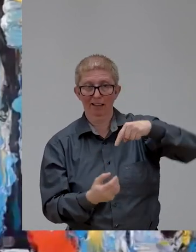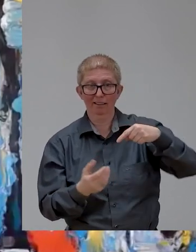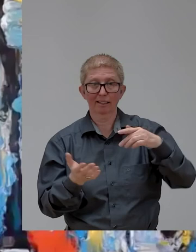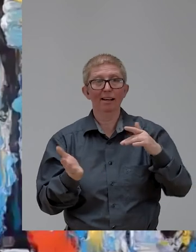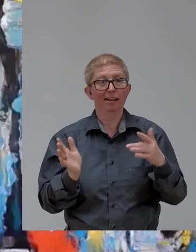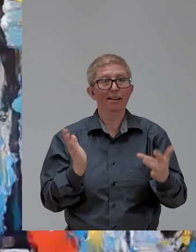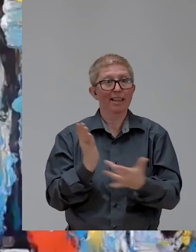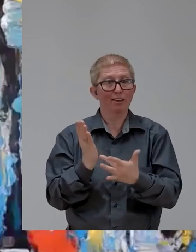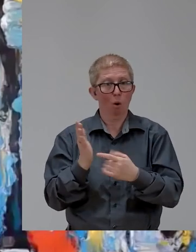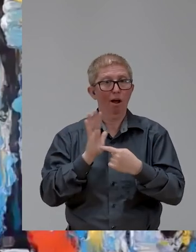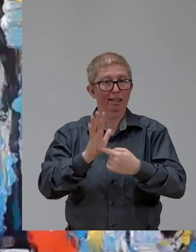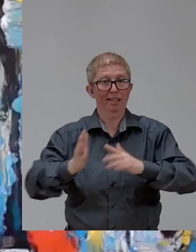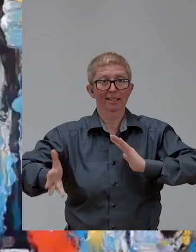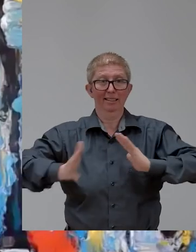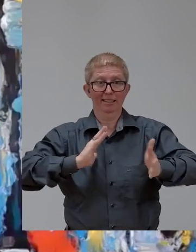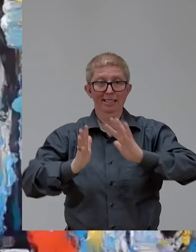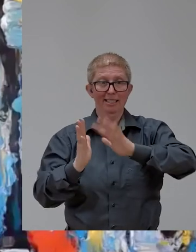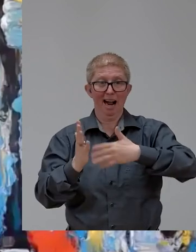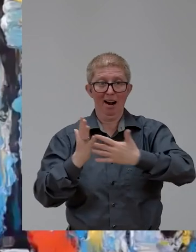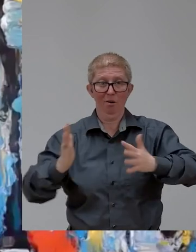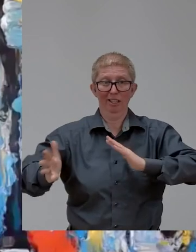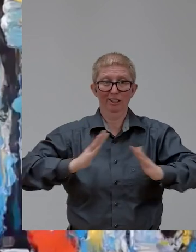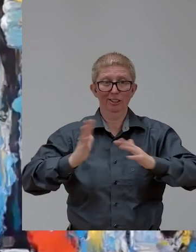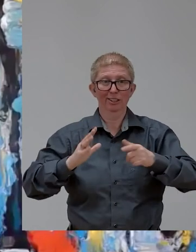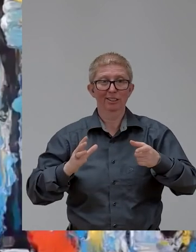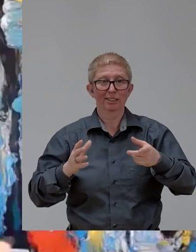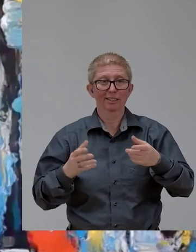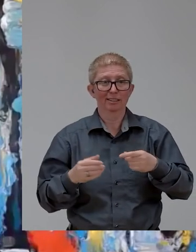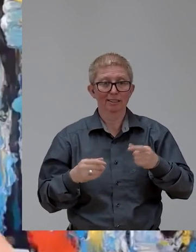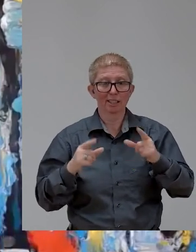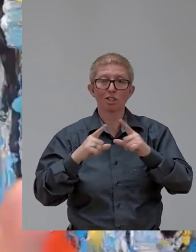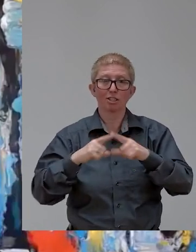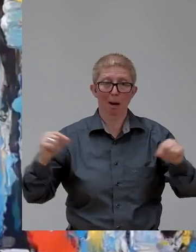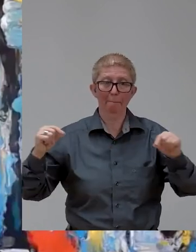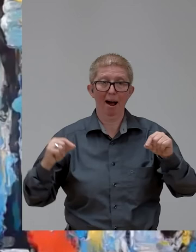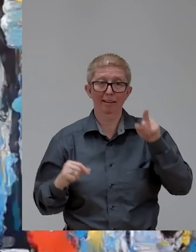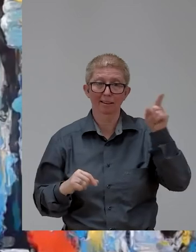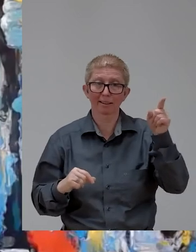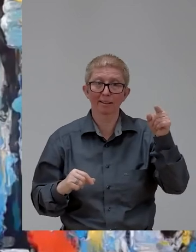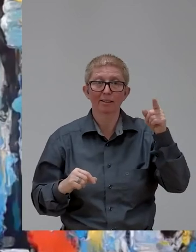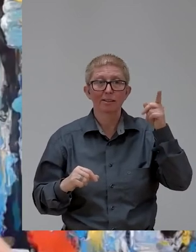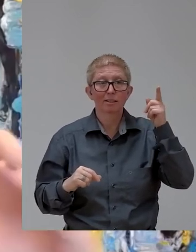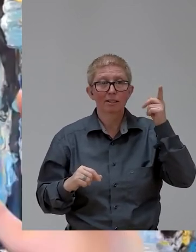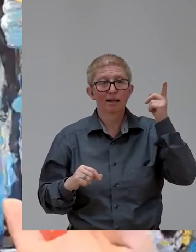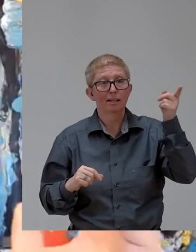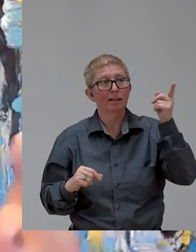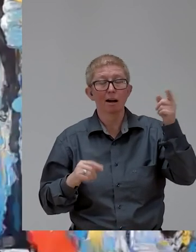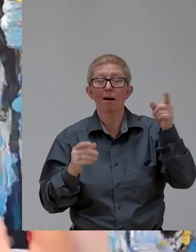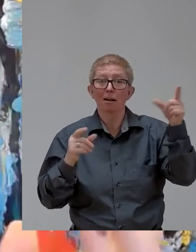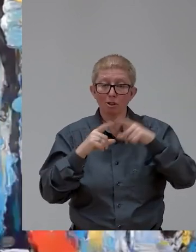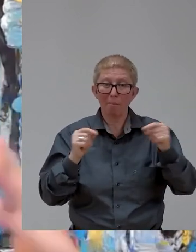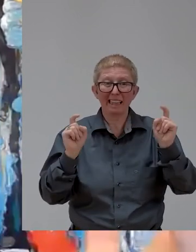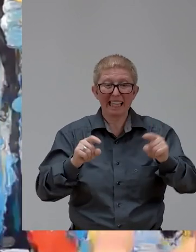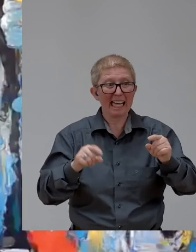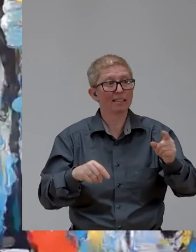understand in Japan, you cannot have even the delay of the human sign language. They needed something immediate. So they developed, you know, I